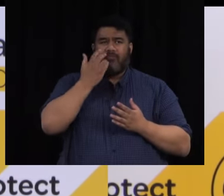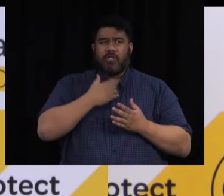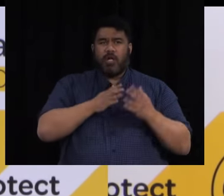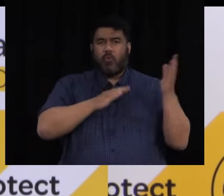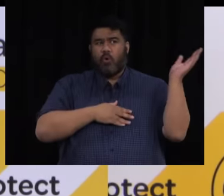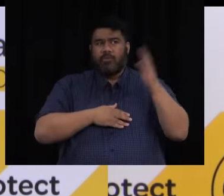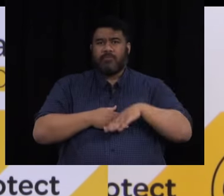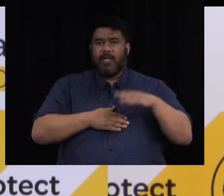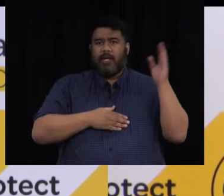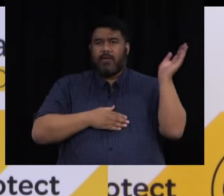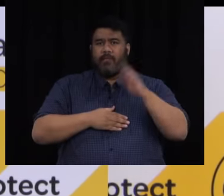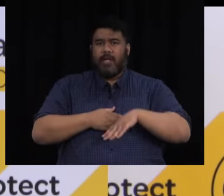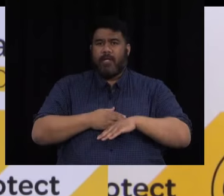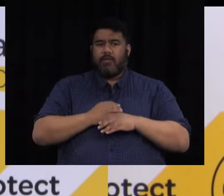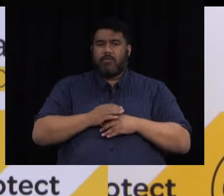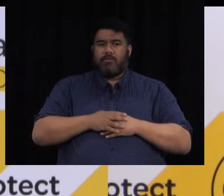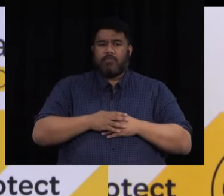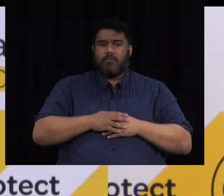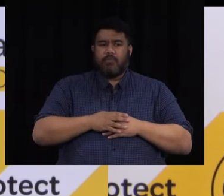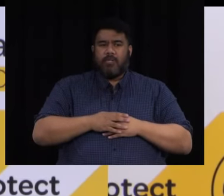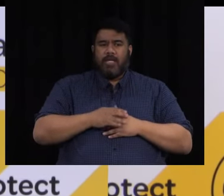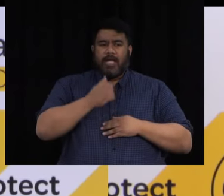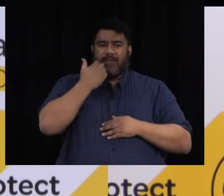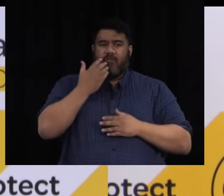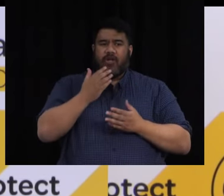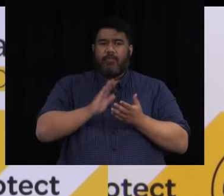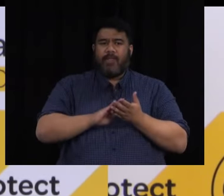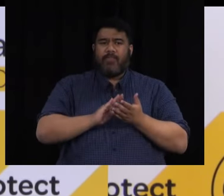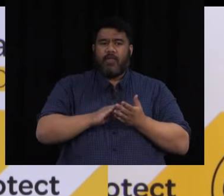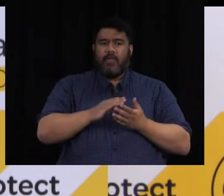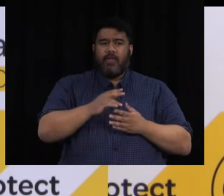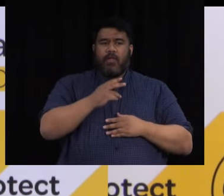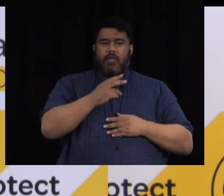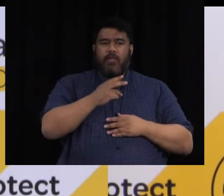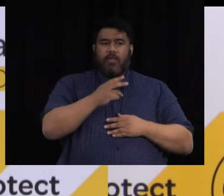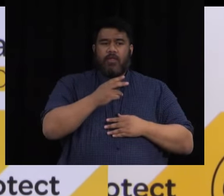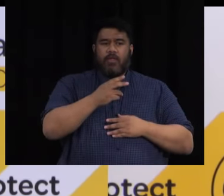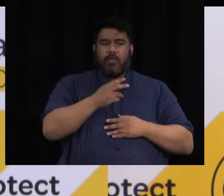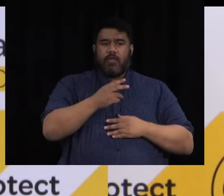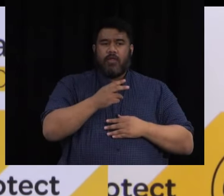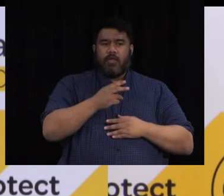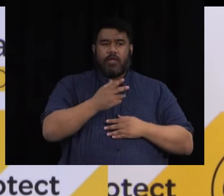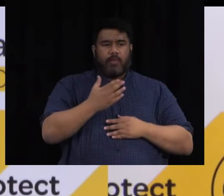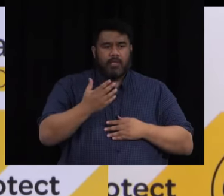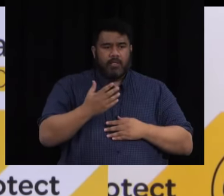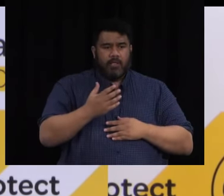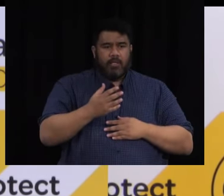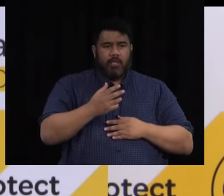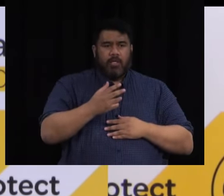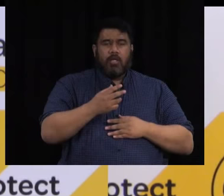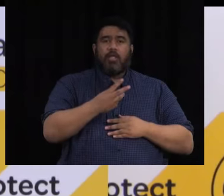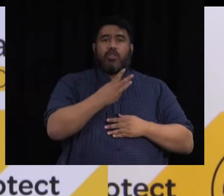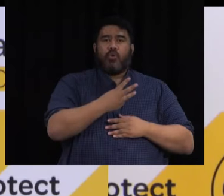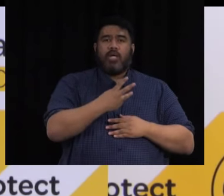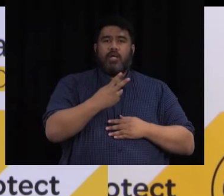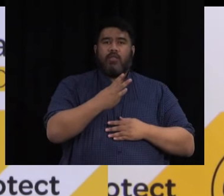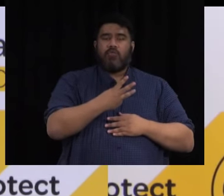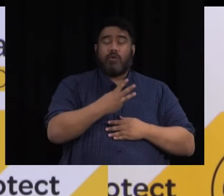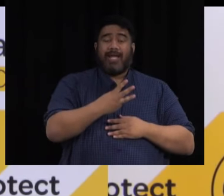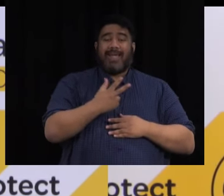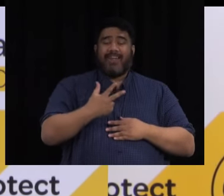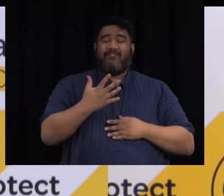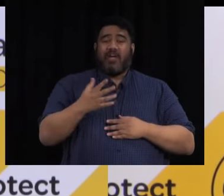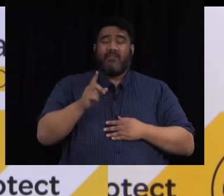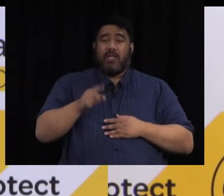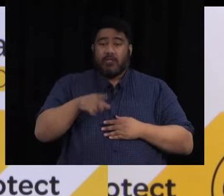about 385,000 people per month. They could be coming from all over the world. It would be very very difficult to keep